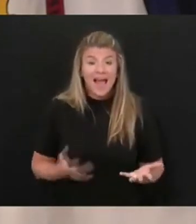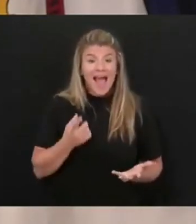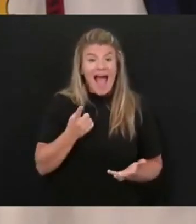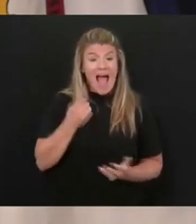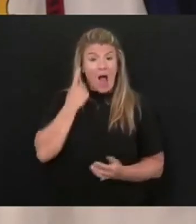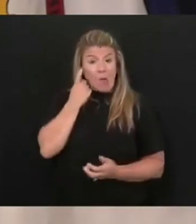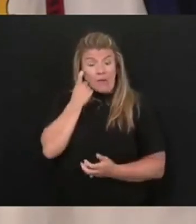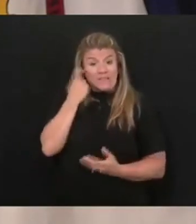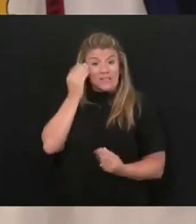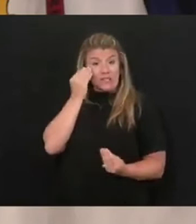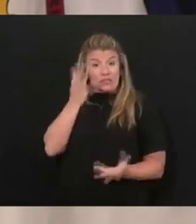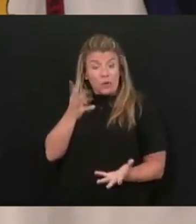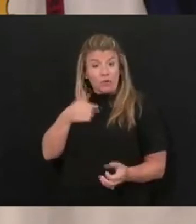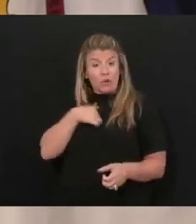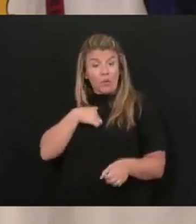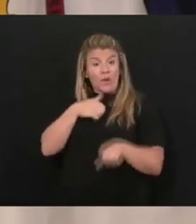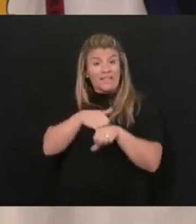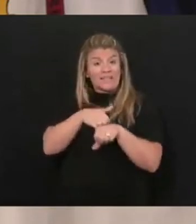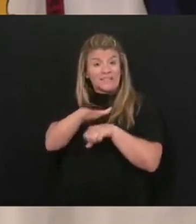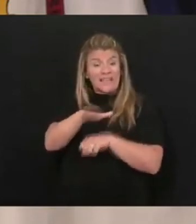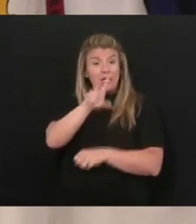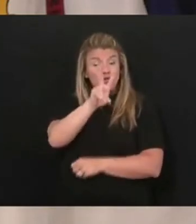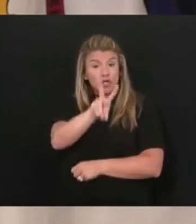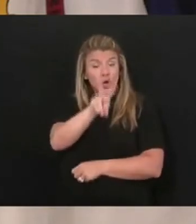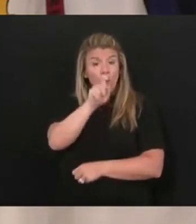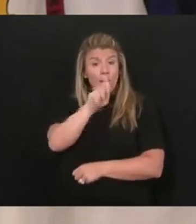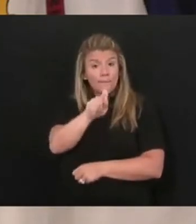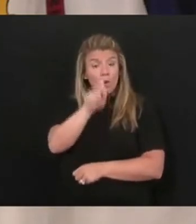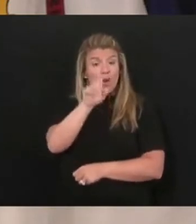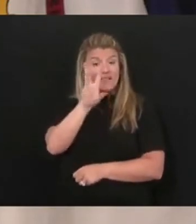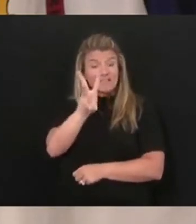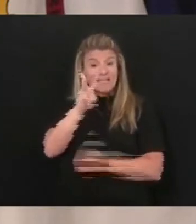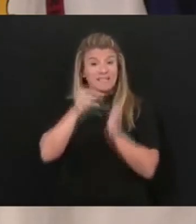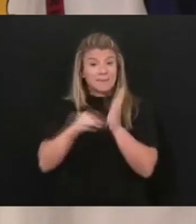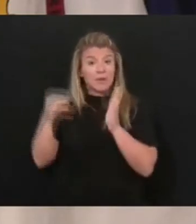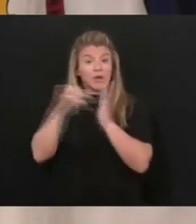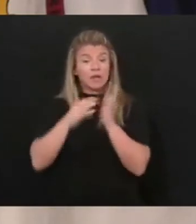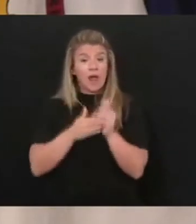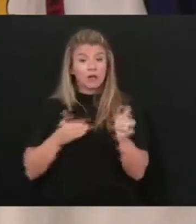that we've sent out $2.6 million.